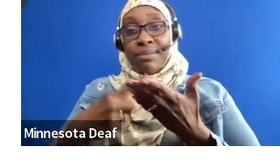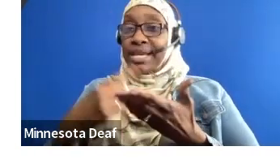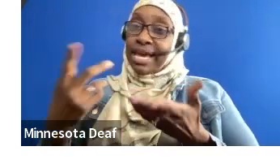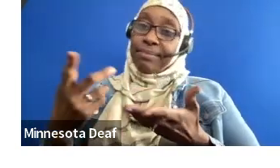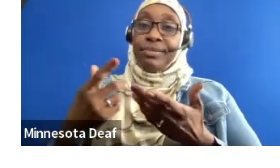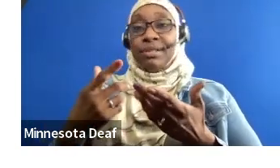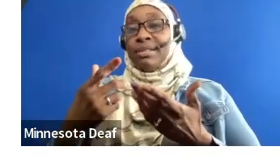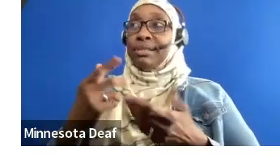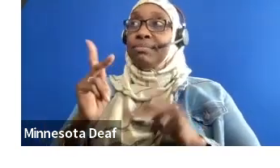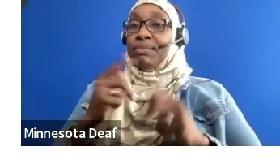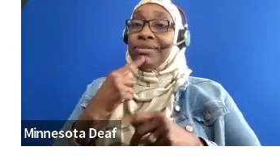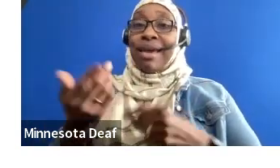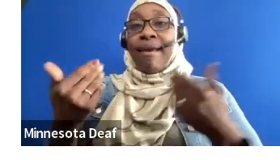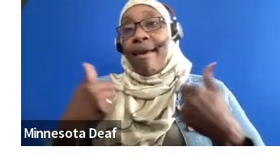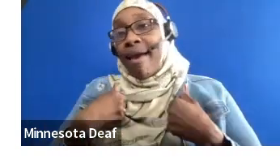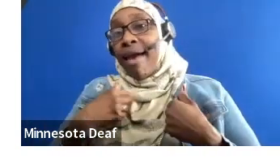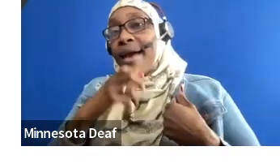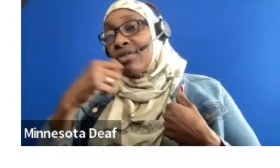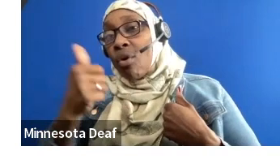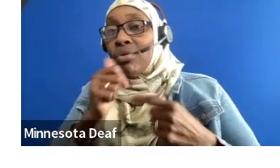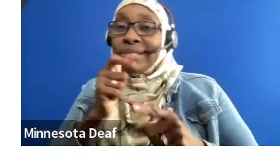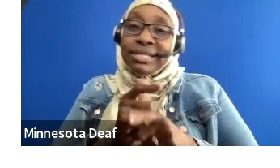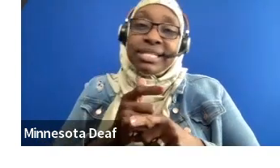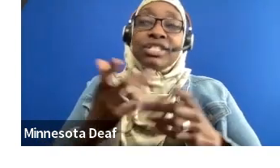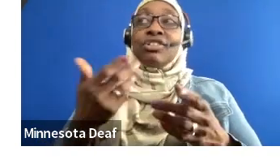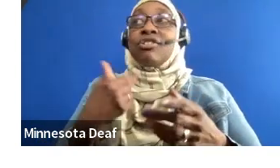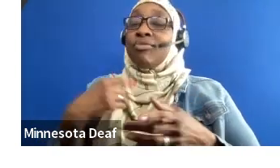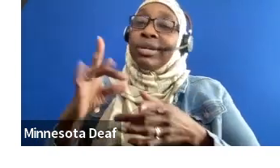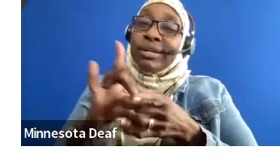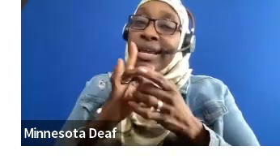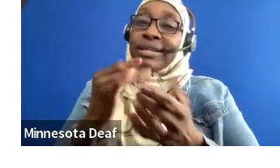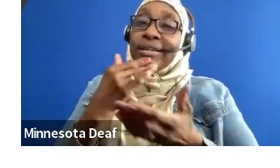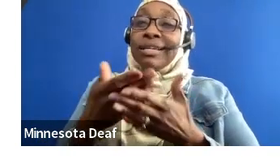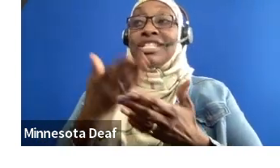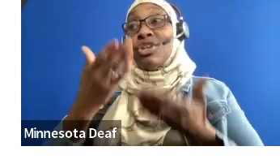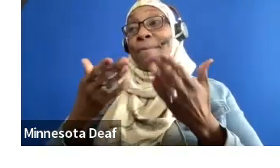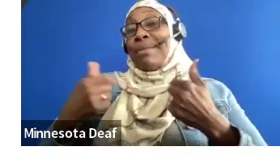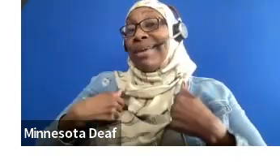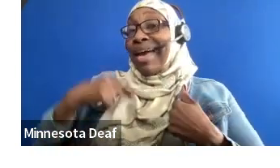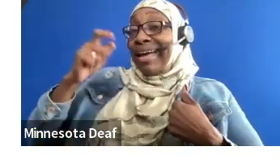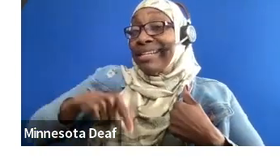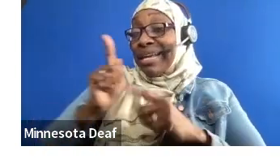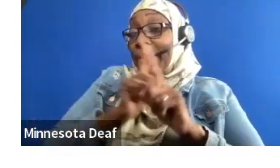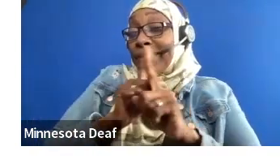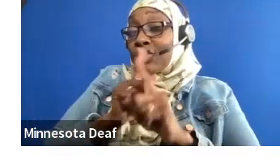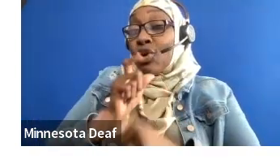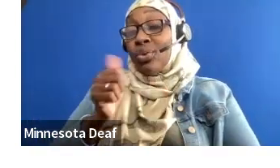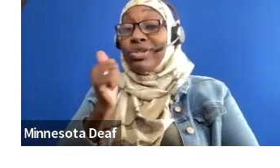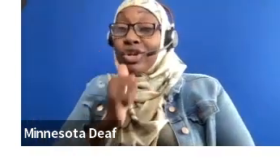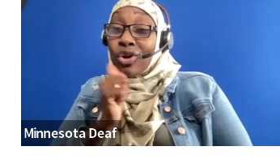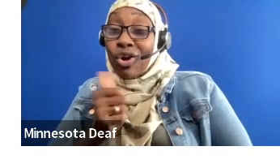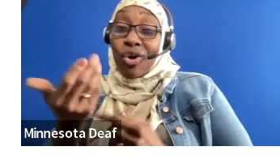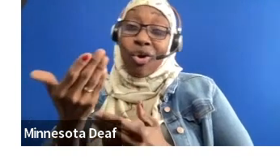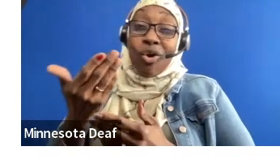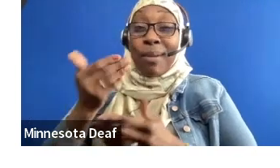along really well with her. So someone who's in her mid-20s, female, maybe, you know, can make room for me when I'm shy,